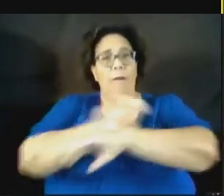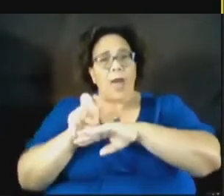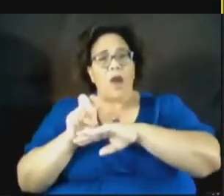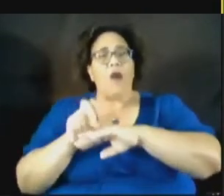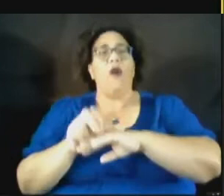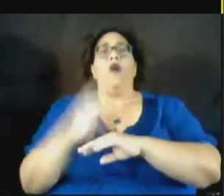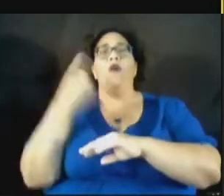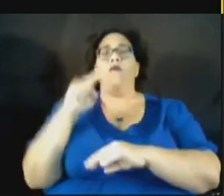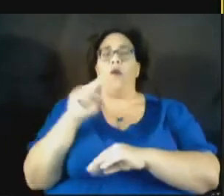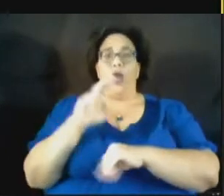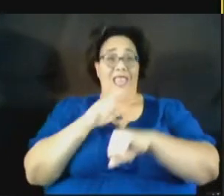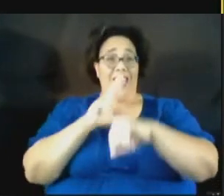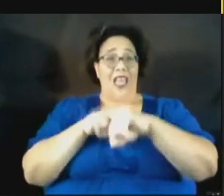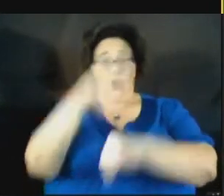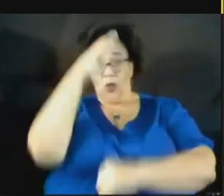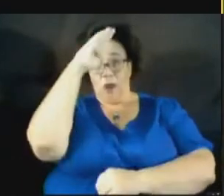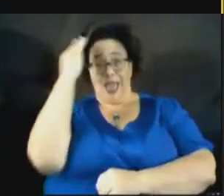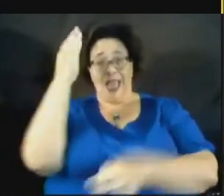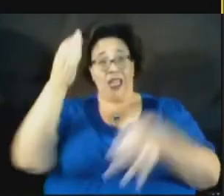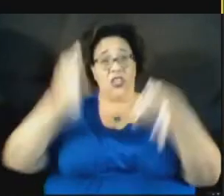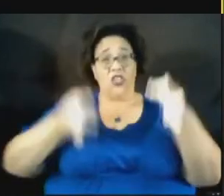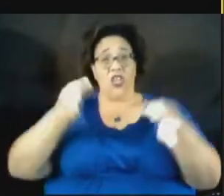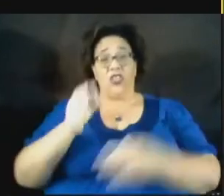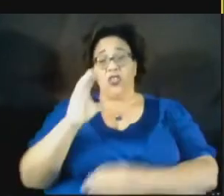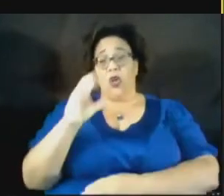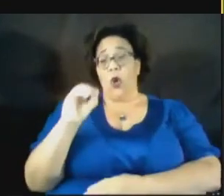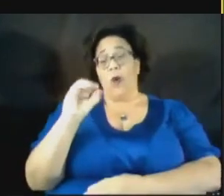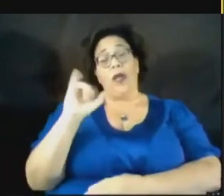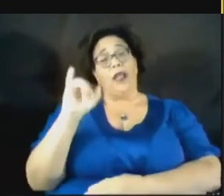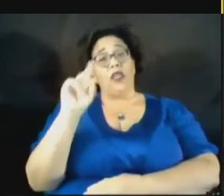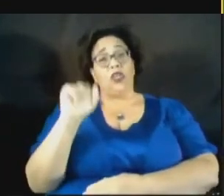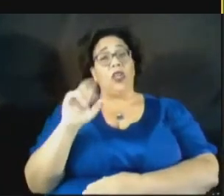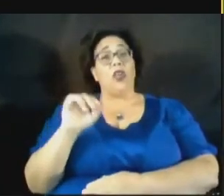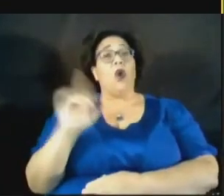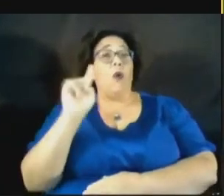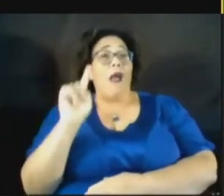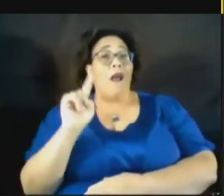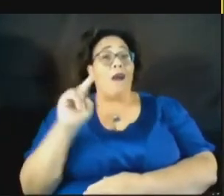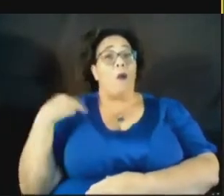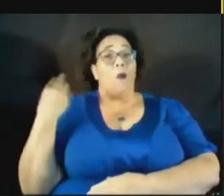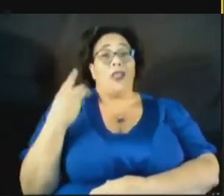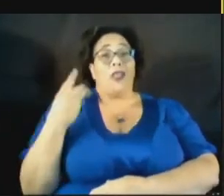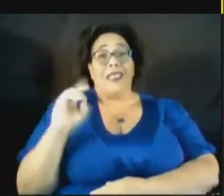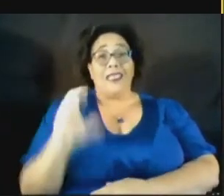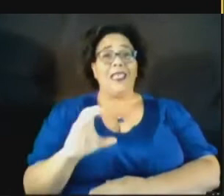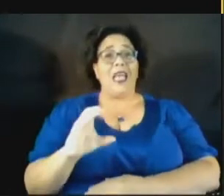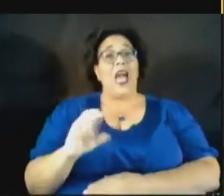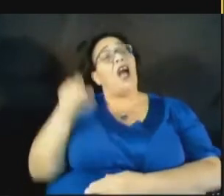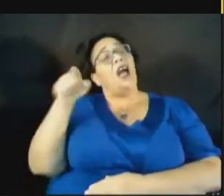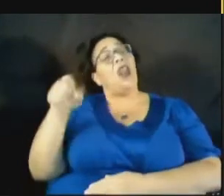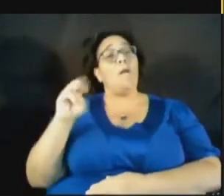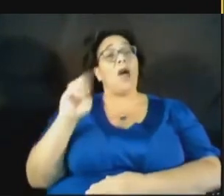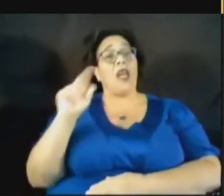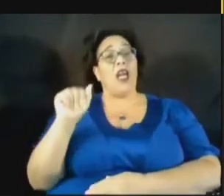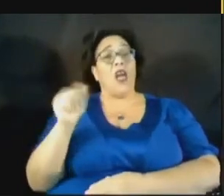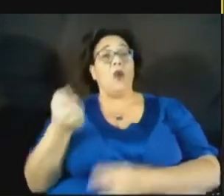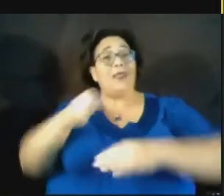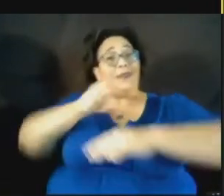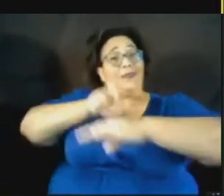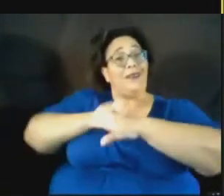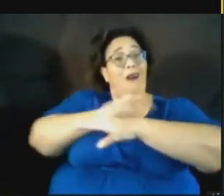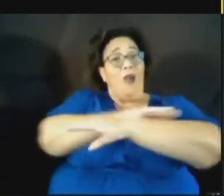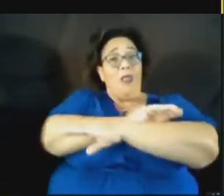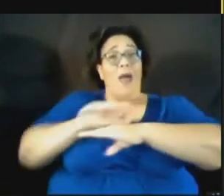National Black Justice Coalition in Washington, D.C. And Monica was a member of the panel. And